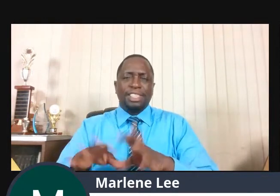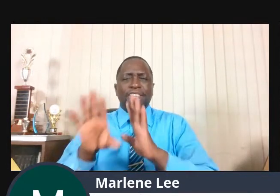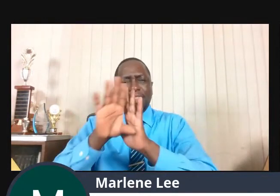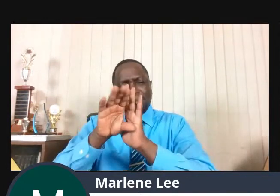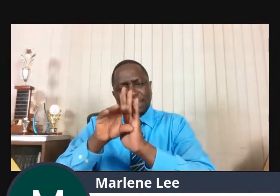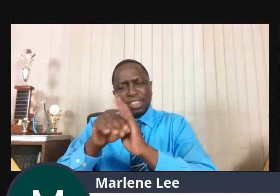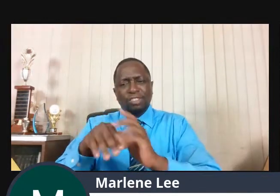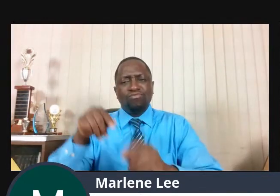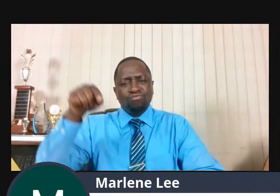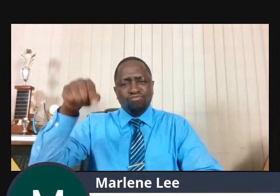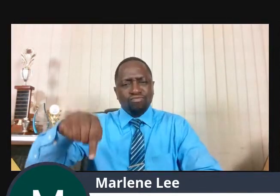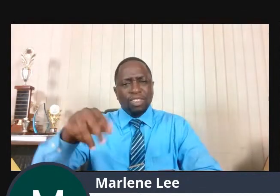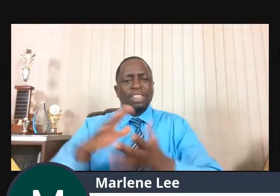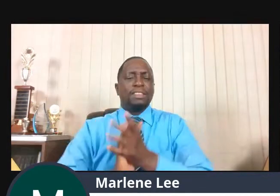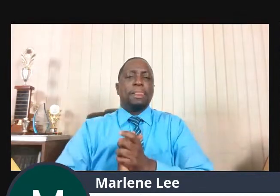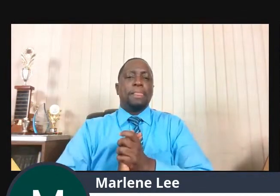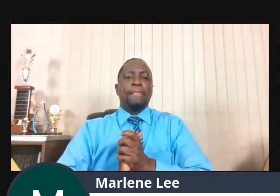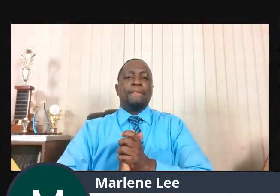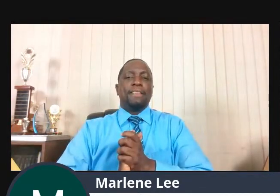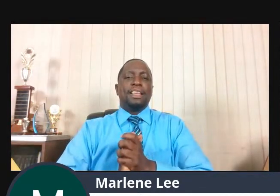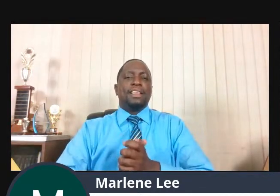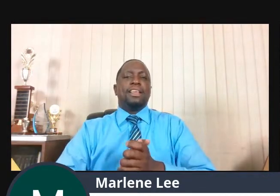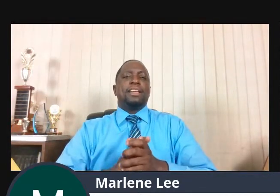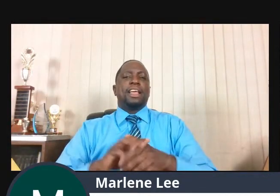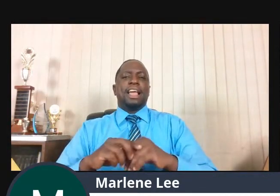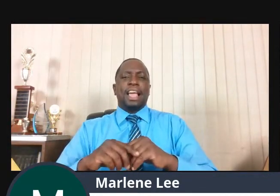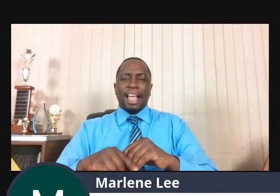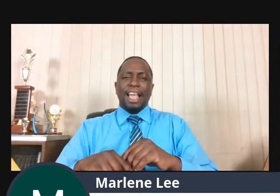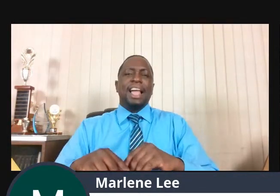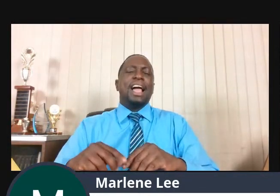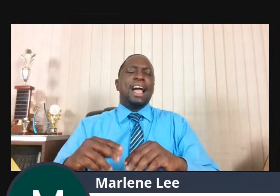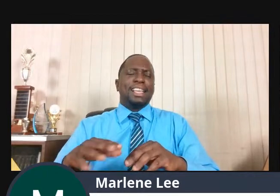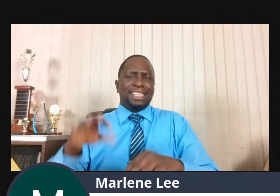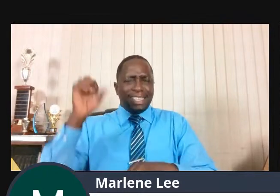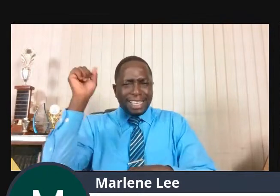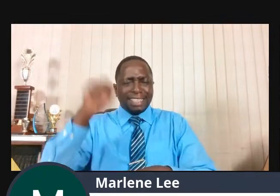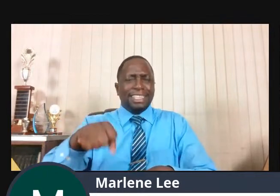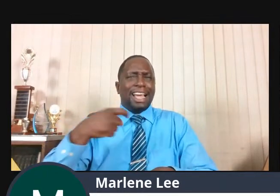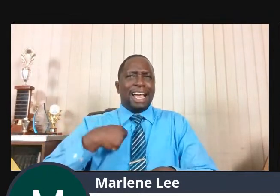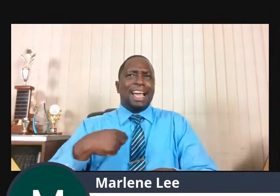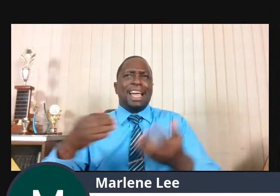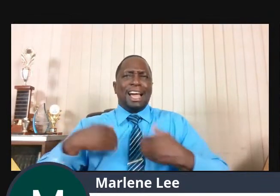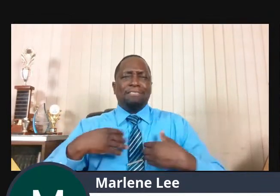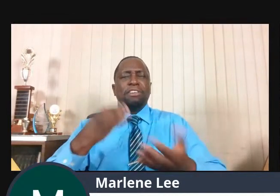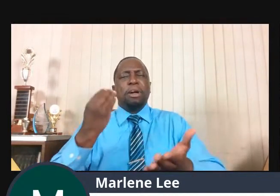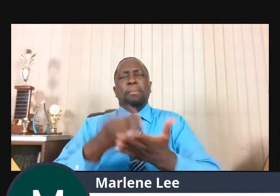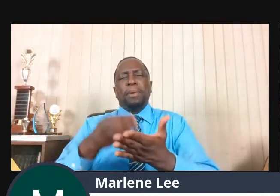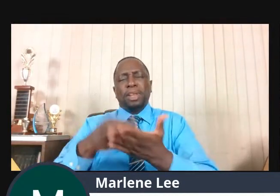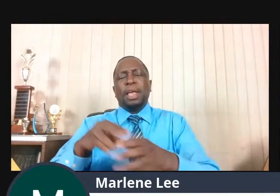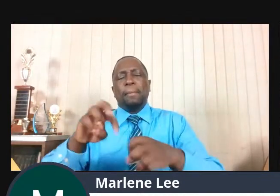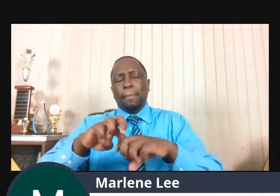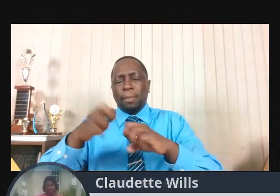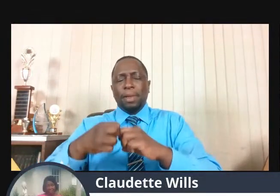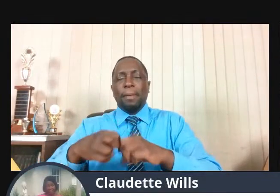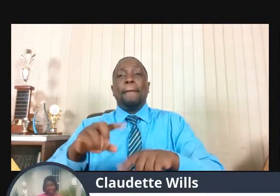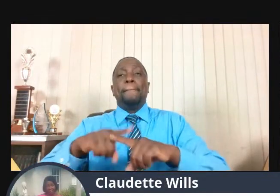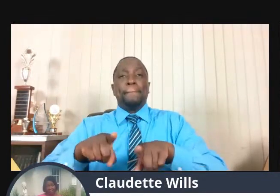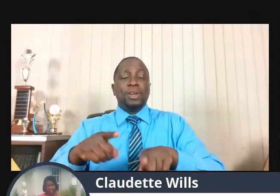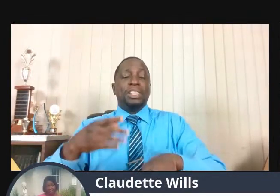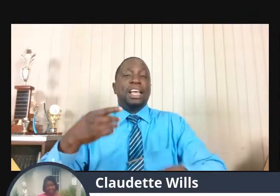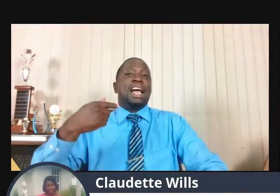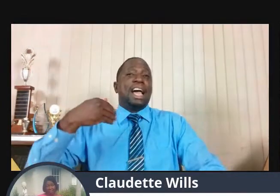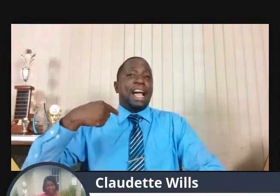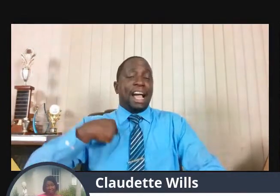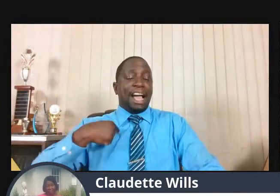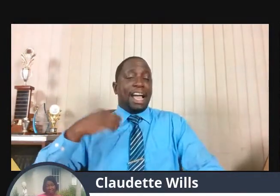financial struggles, but I will hold on. Preacher, I am not able to move around as